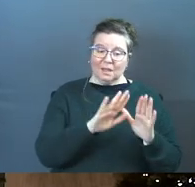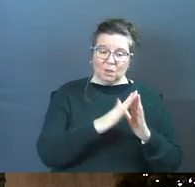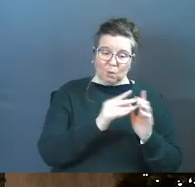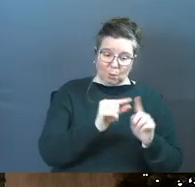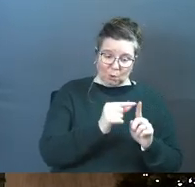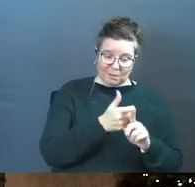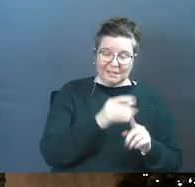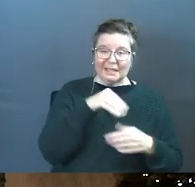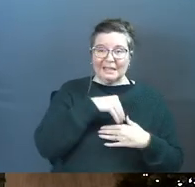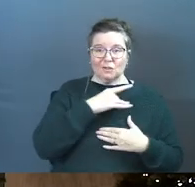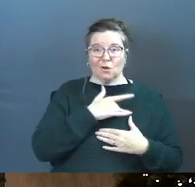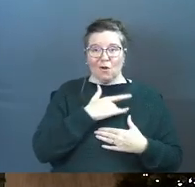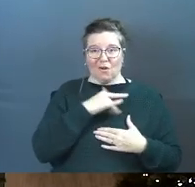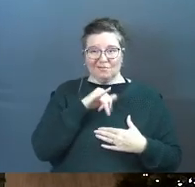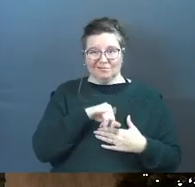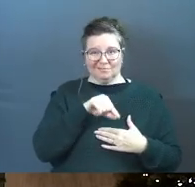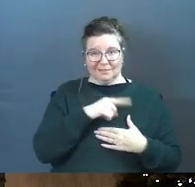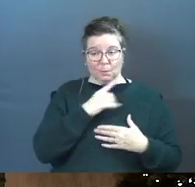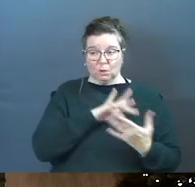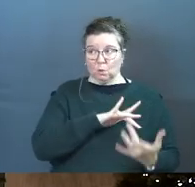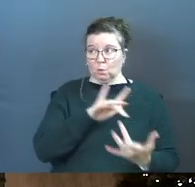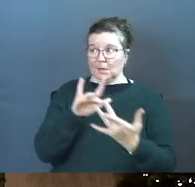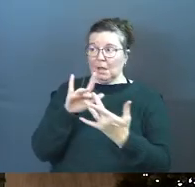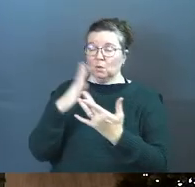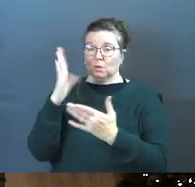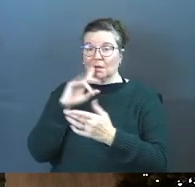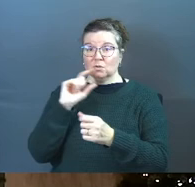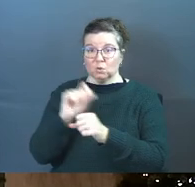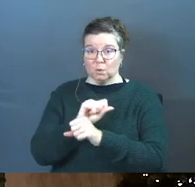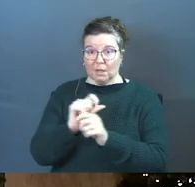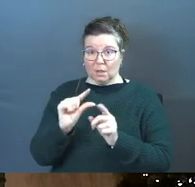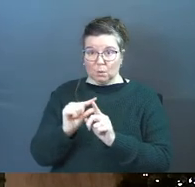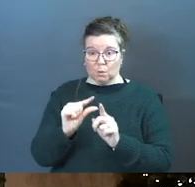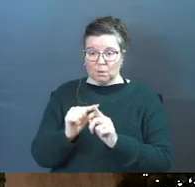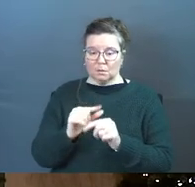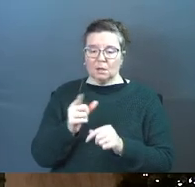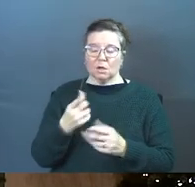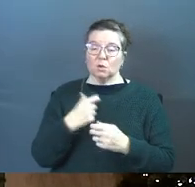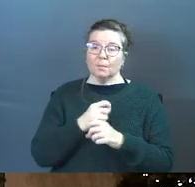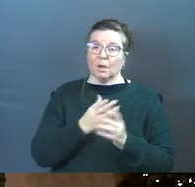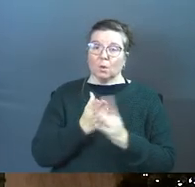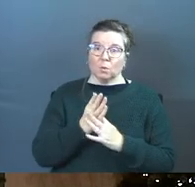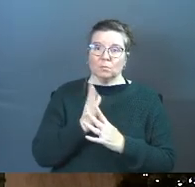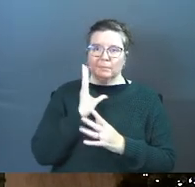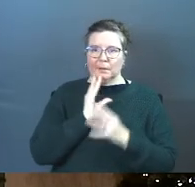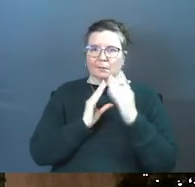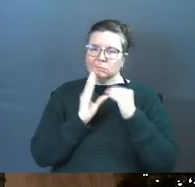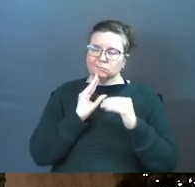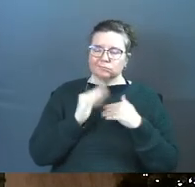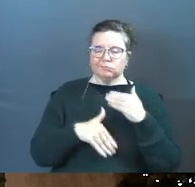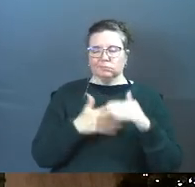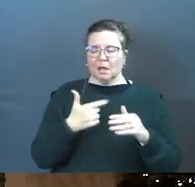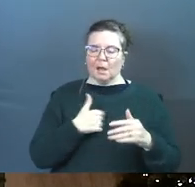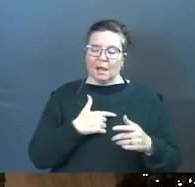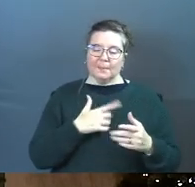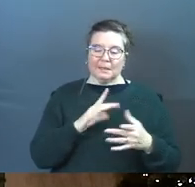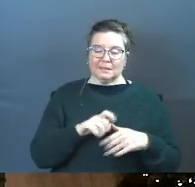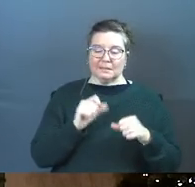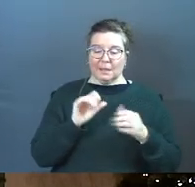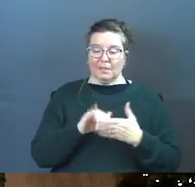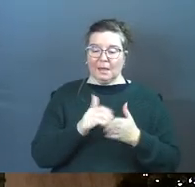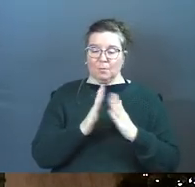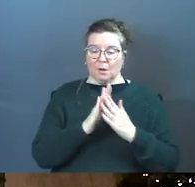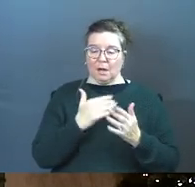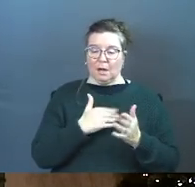words it's in your heart will you reach out to God truly in these words and you may go through the motions right now and you're like I'm gonna take